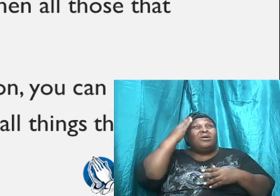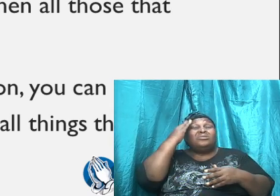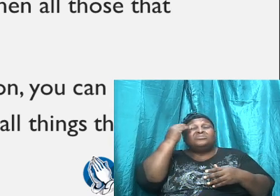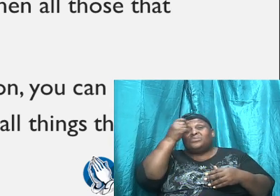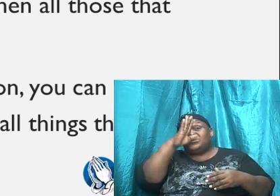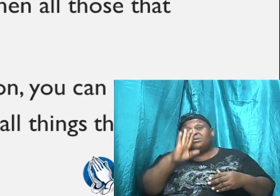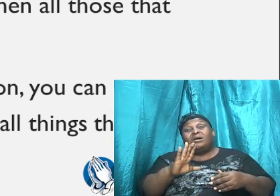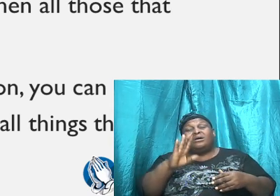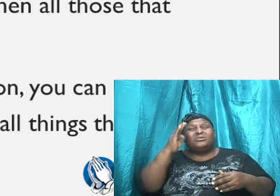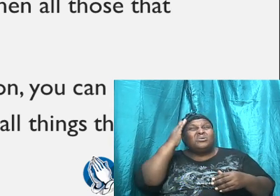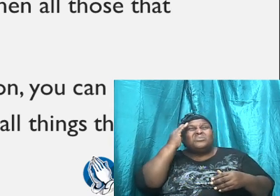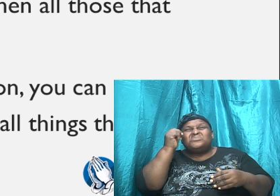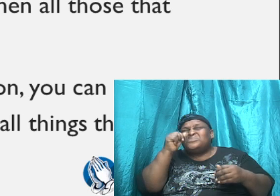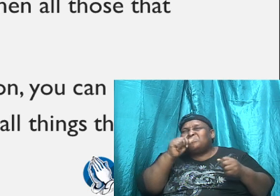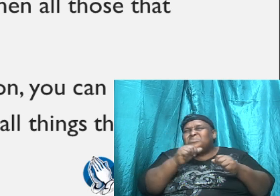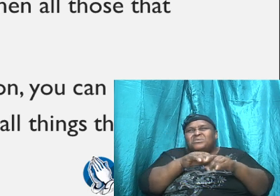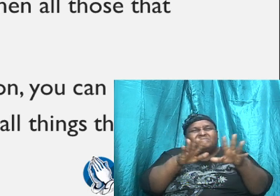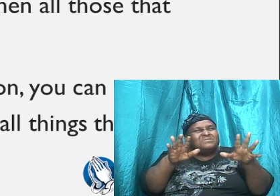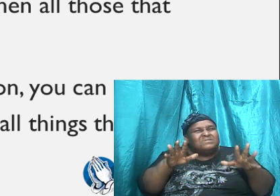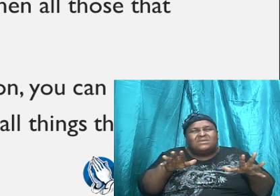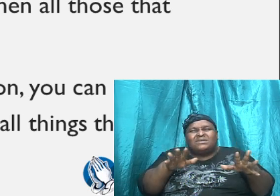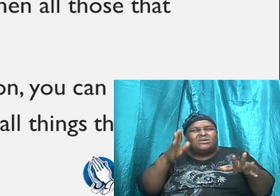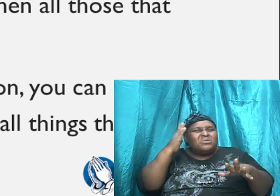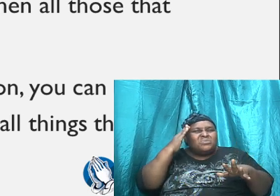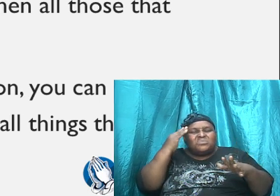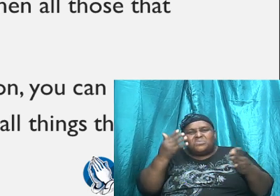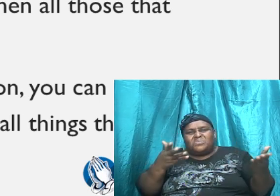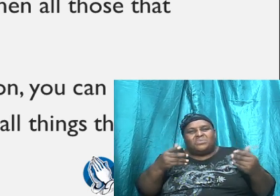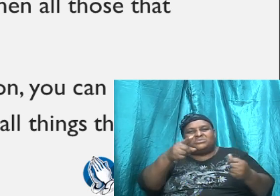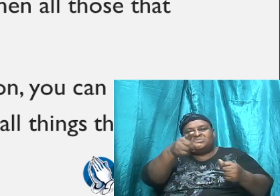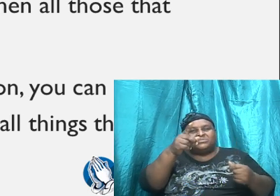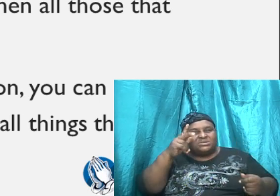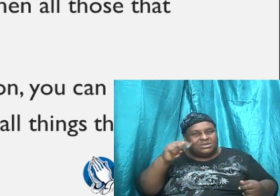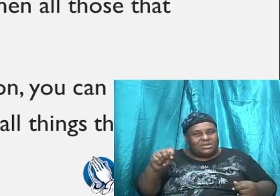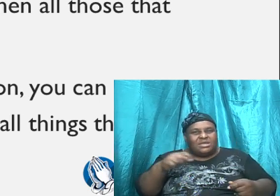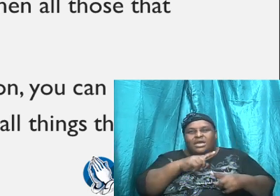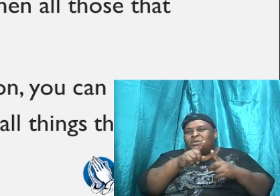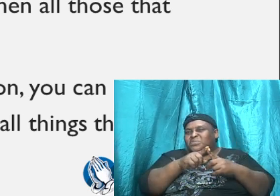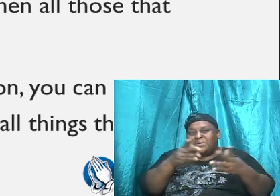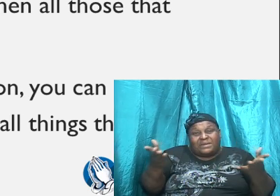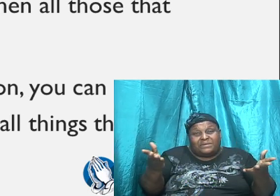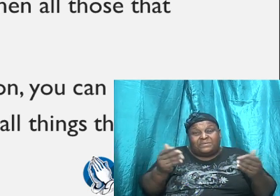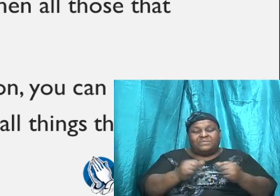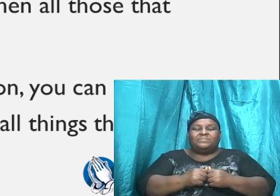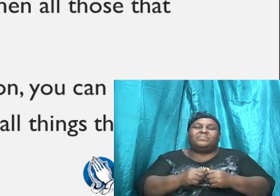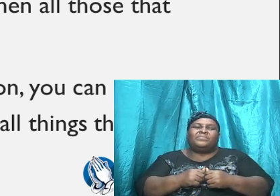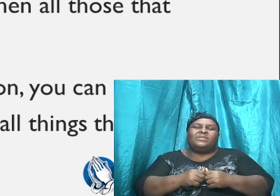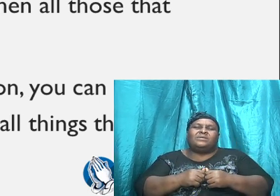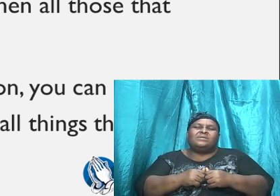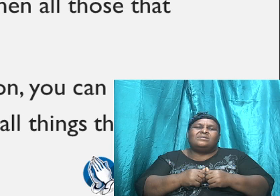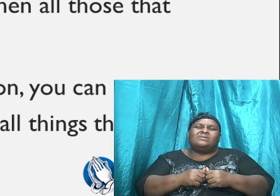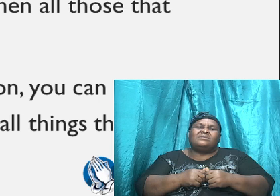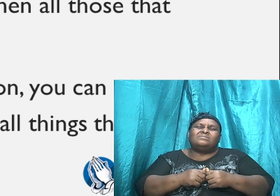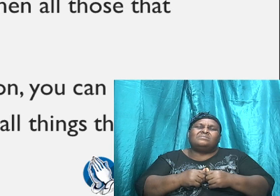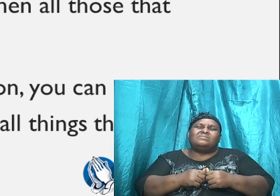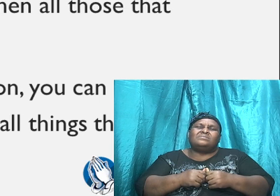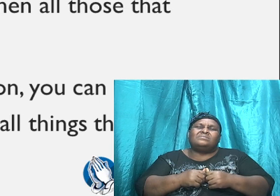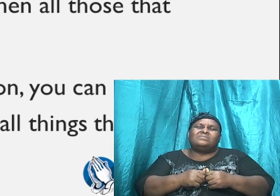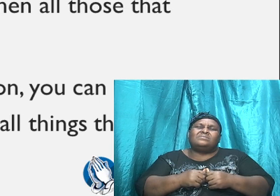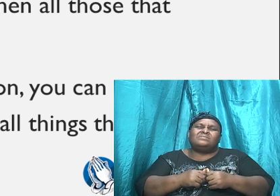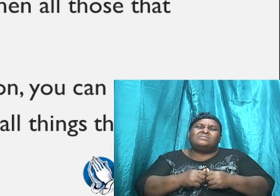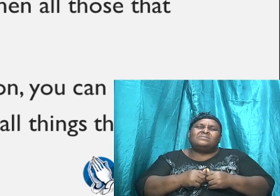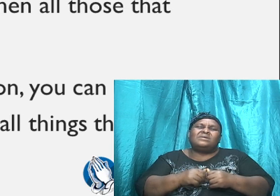everything, he knows exactly what you need and when you need it. The omnipresent God, he is there